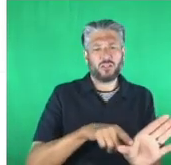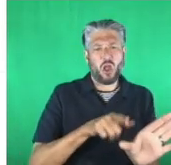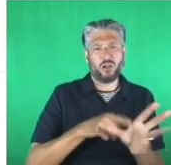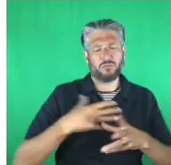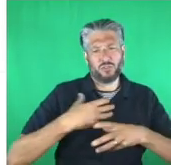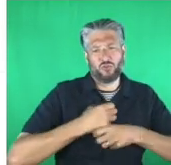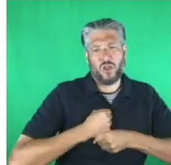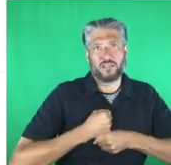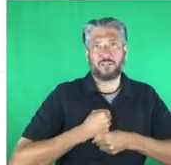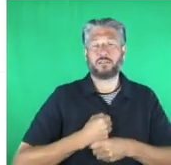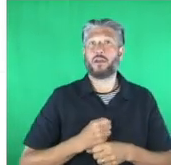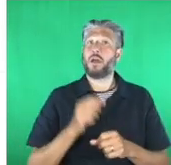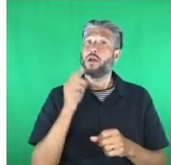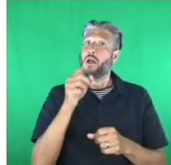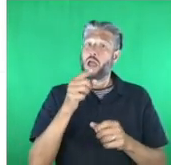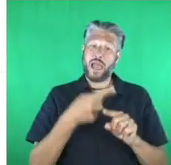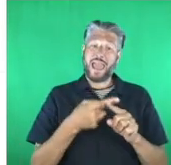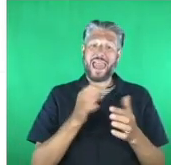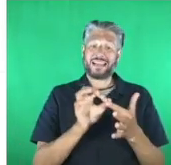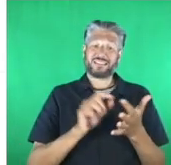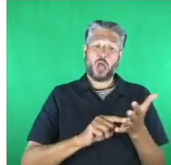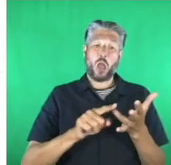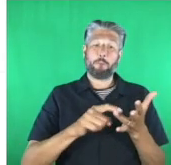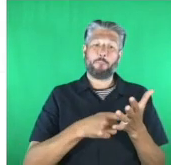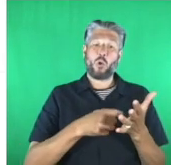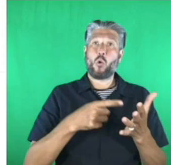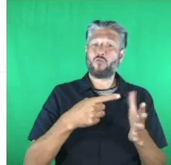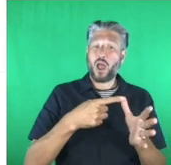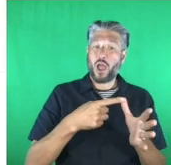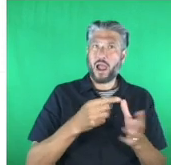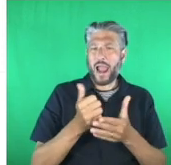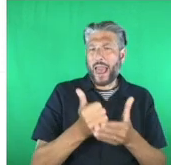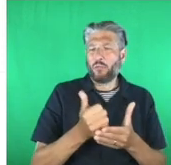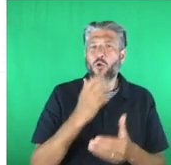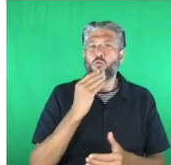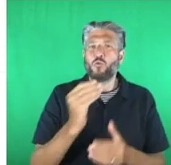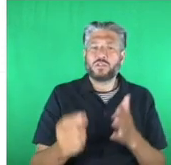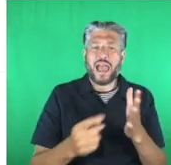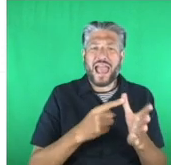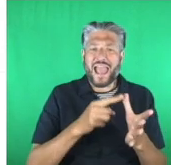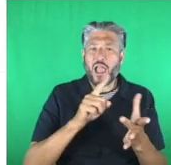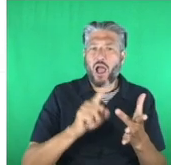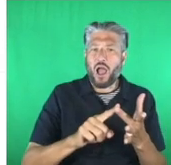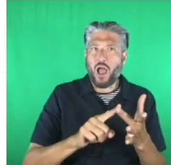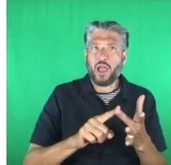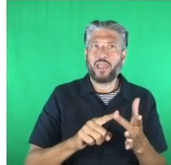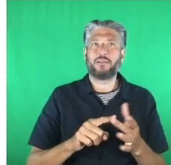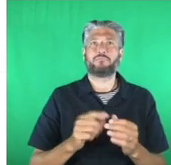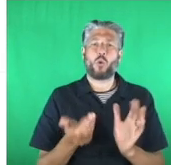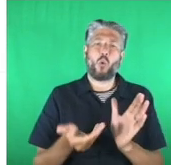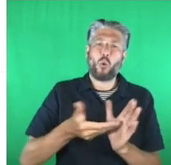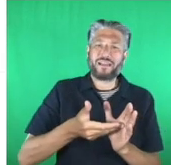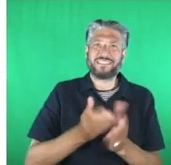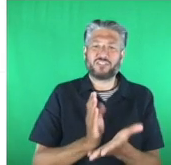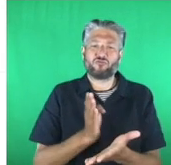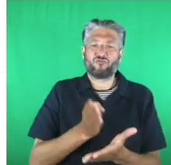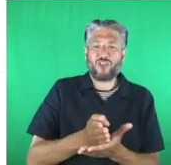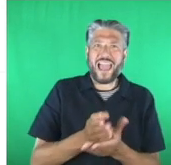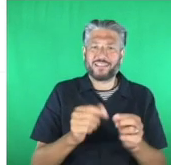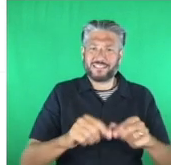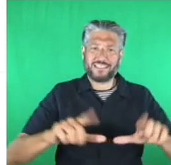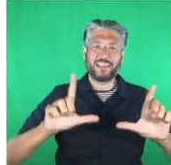stress by using augmented reality gameplay and artificial intelligence to deliver health information to young patients